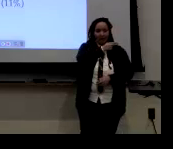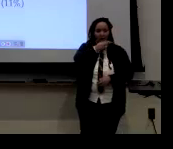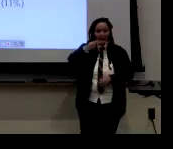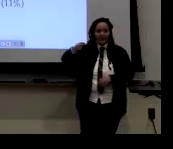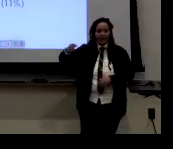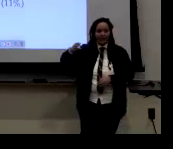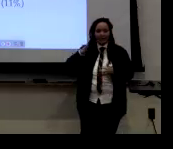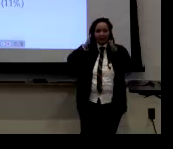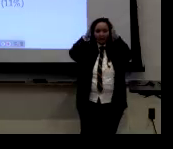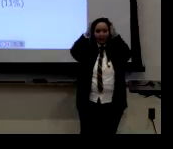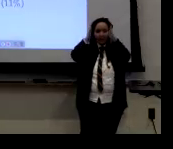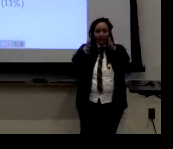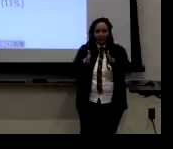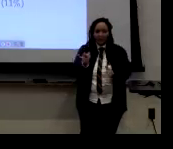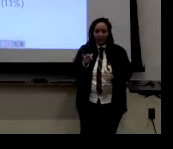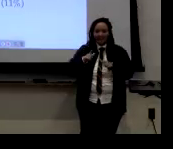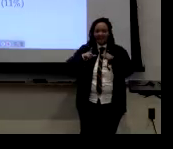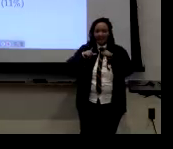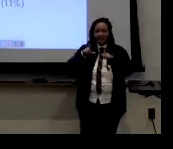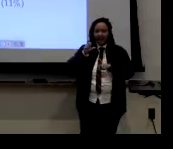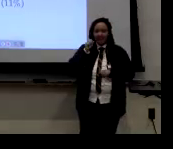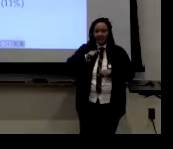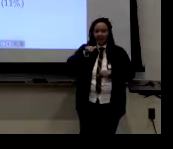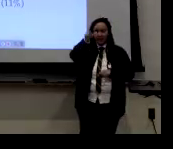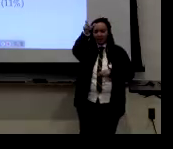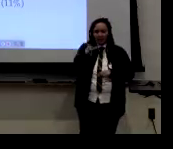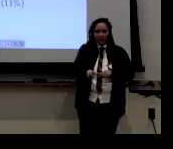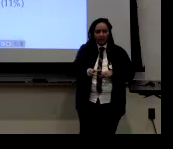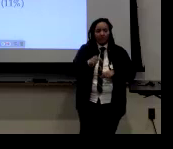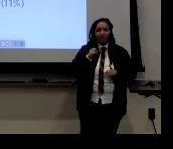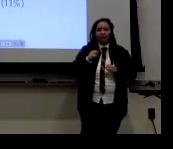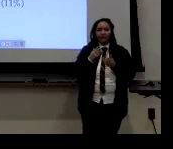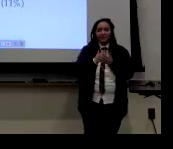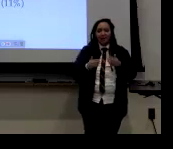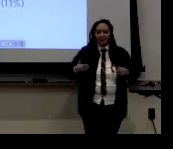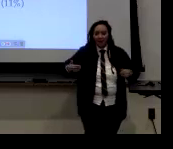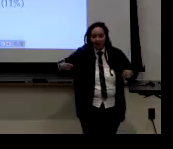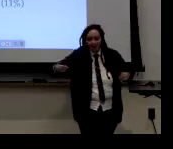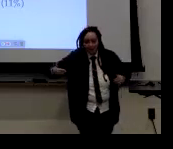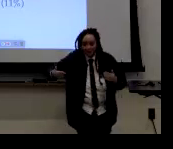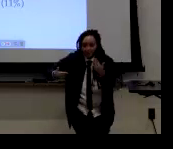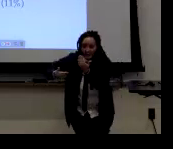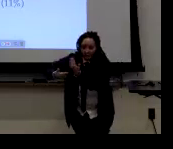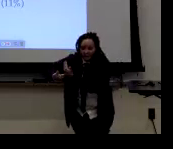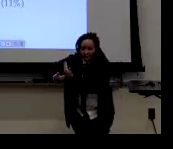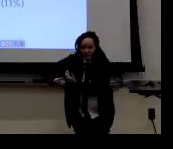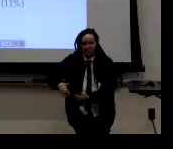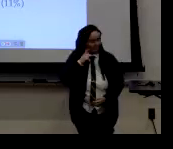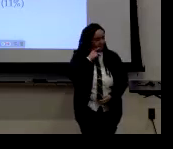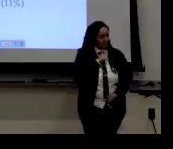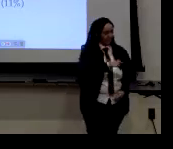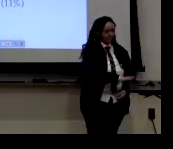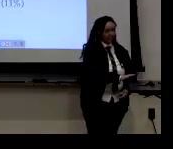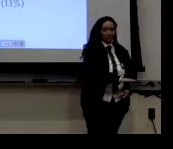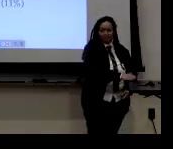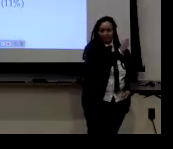from Instagram. So some of them were from the phones and cut off. Um, and so you